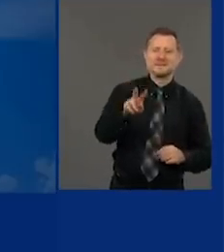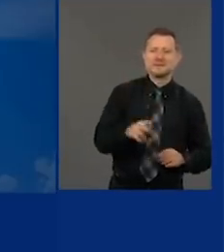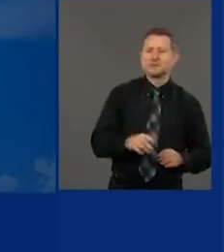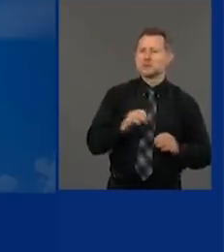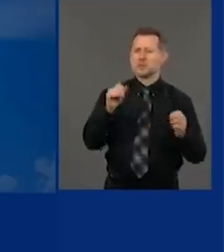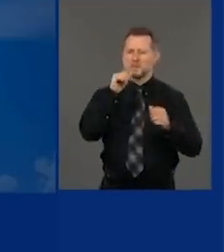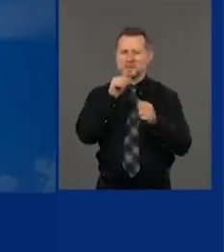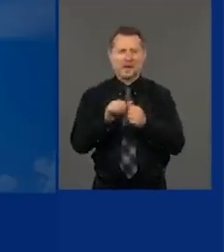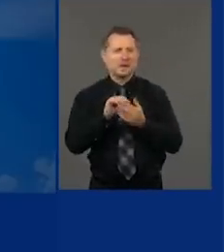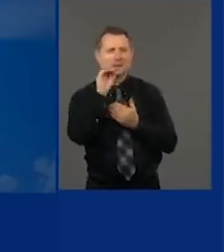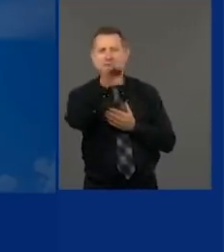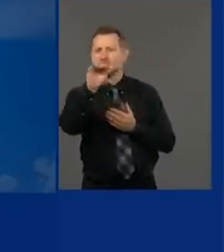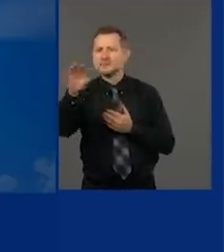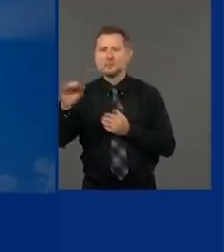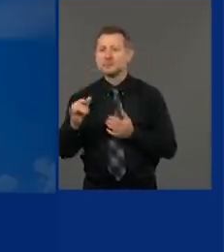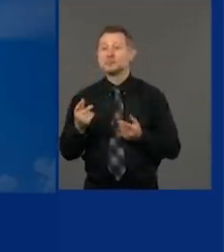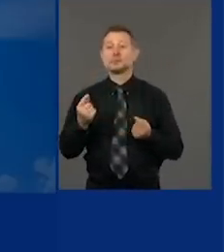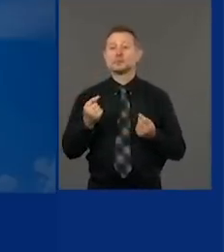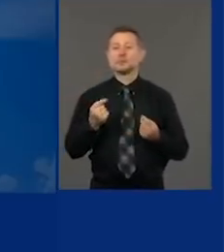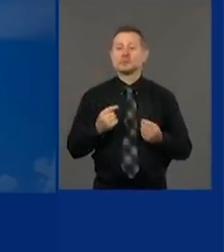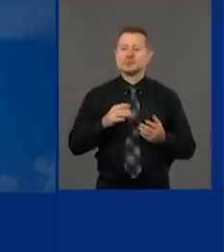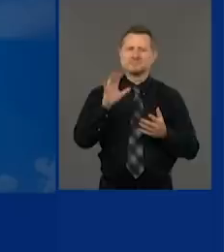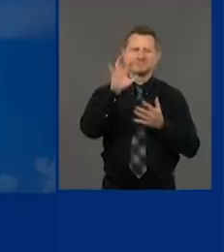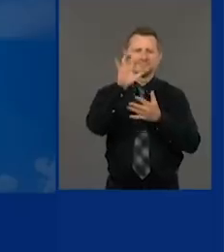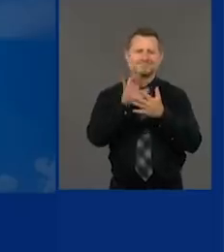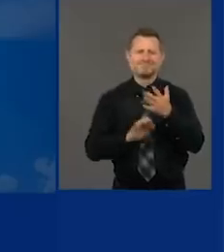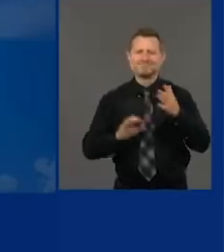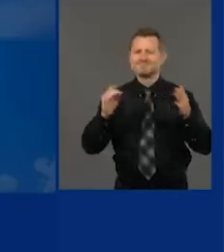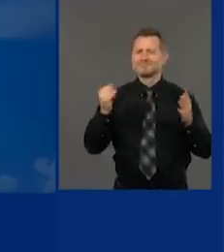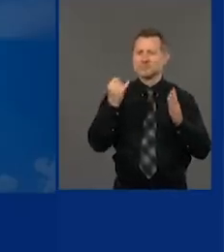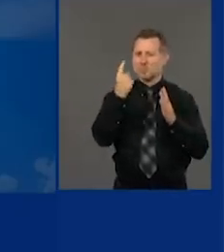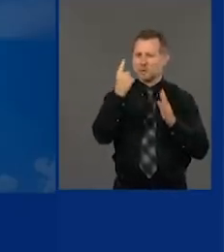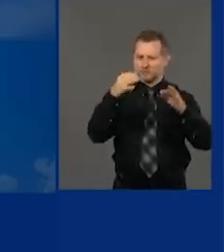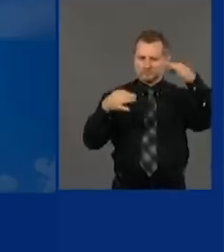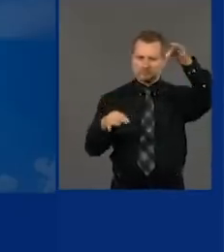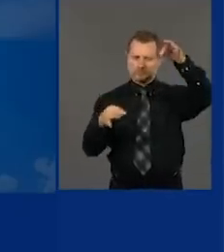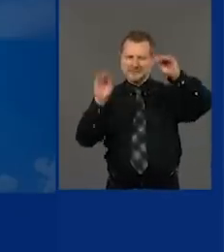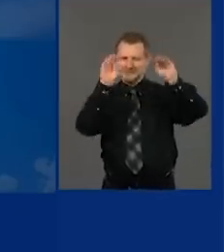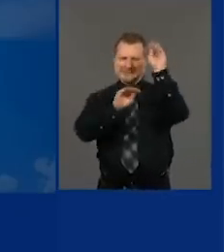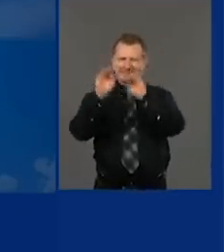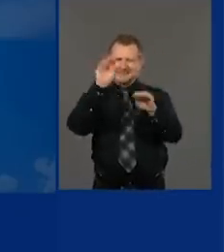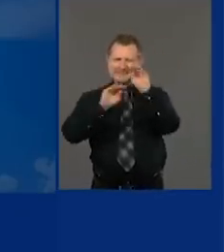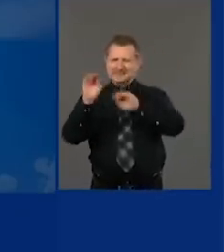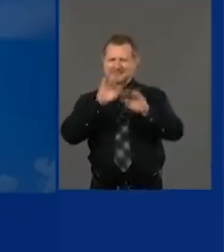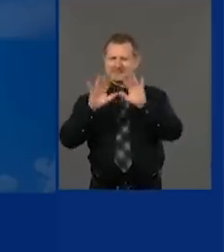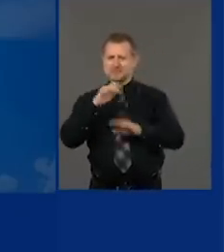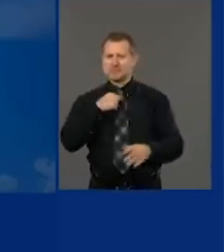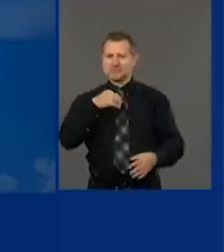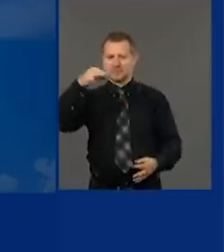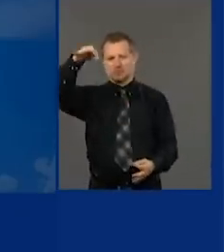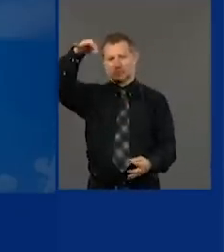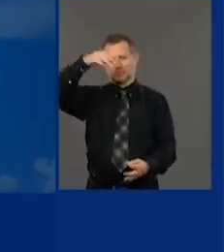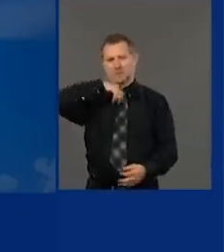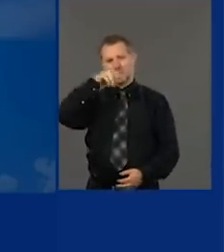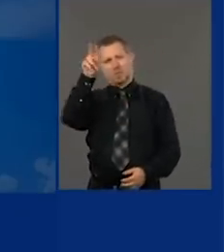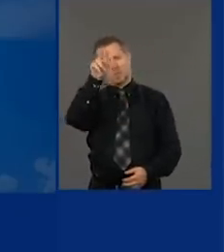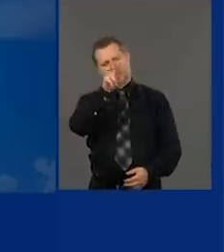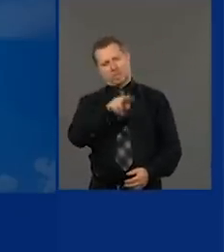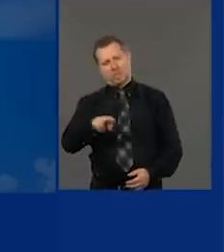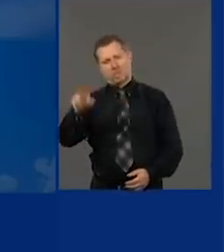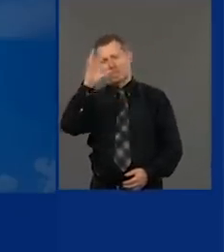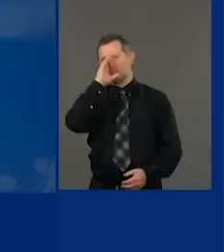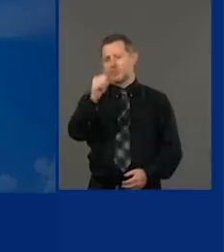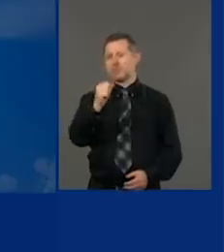They didn't have any of these things. So they got their whole message on one piece of paper. And it always fascinated me. I used so many words.